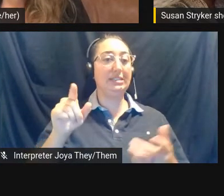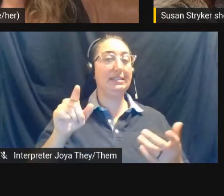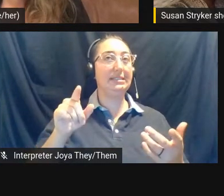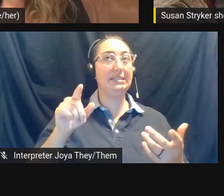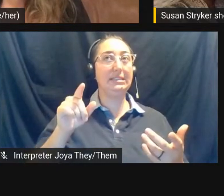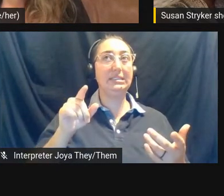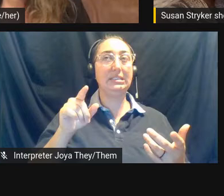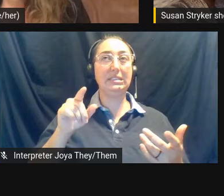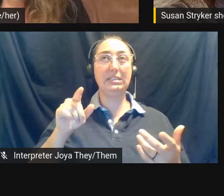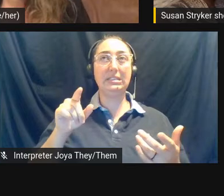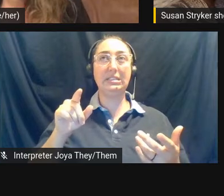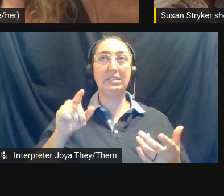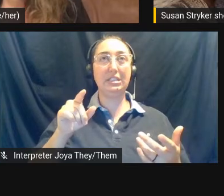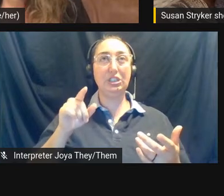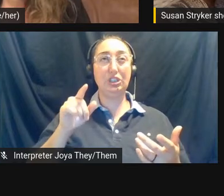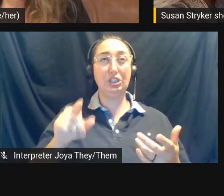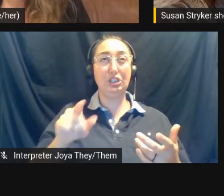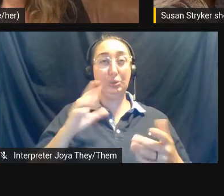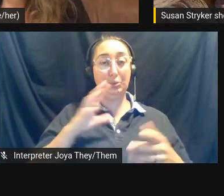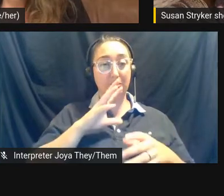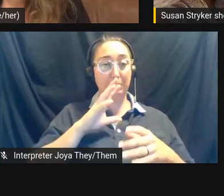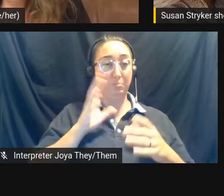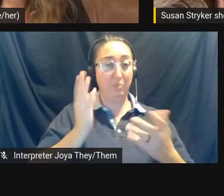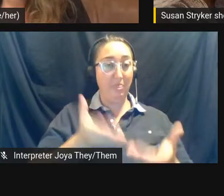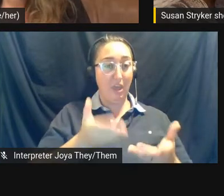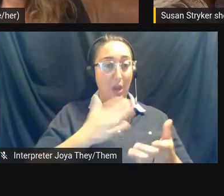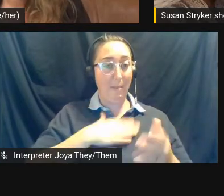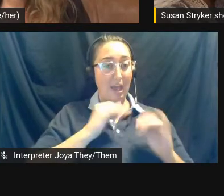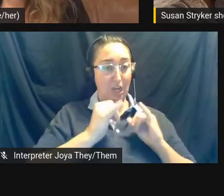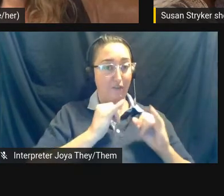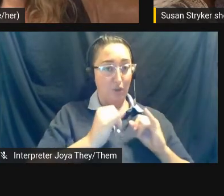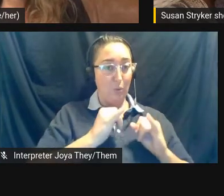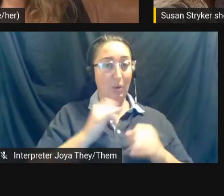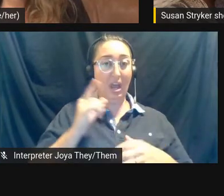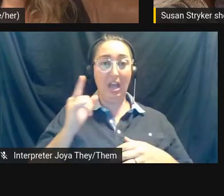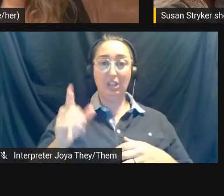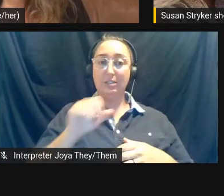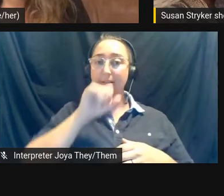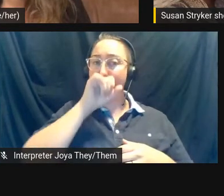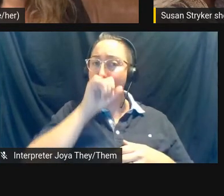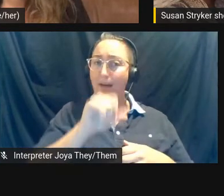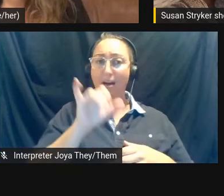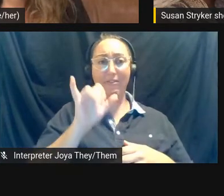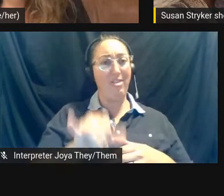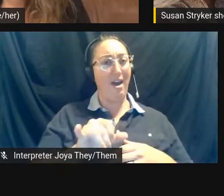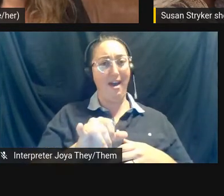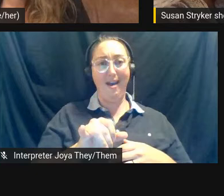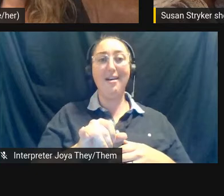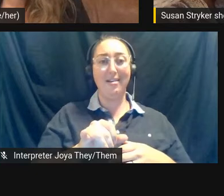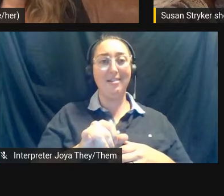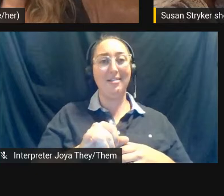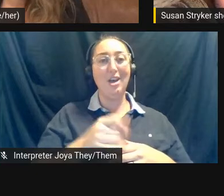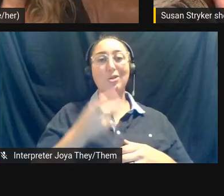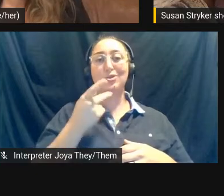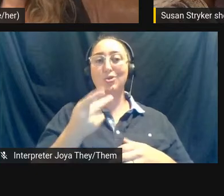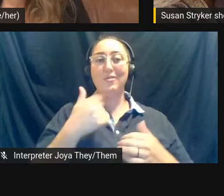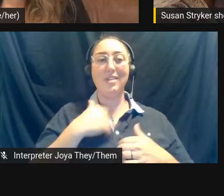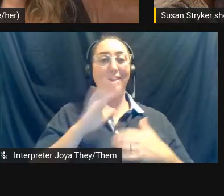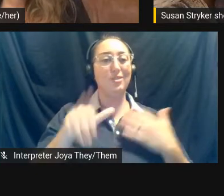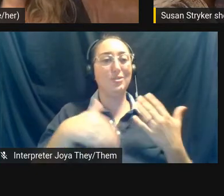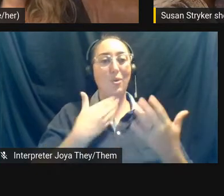you know, she was at my interview there. And, and, you know, it's like, she loved that. It's like, we did this like whole